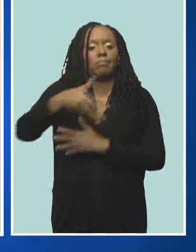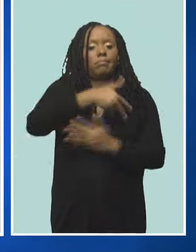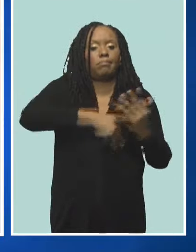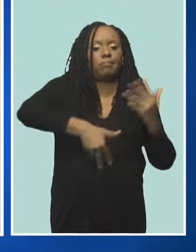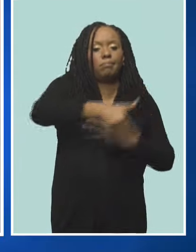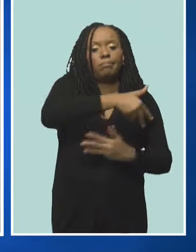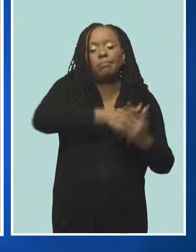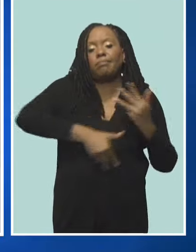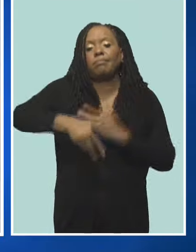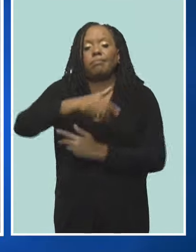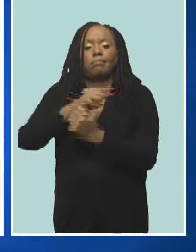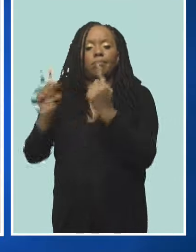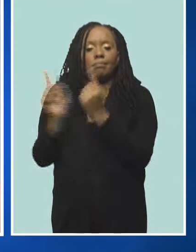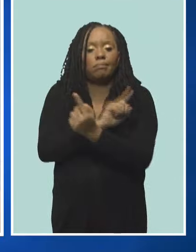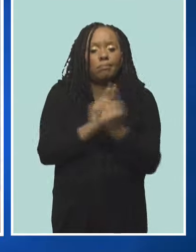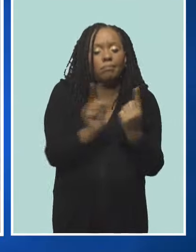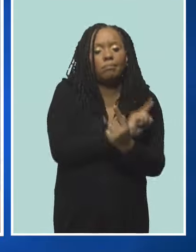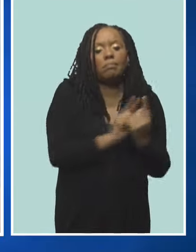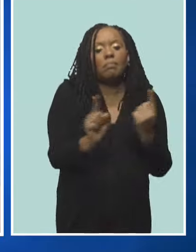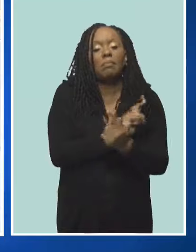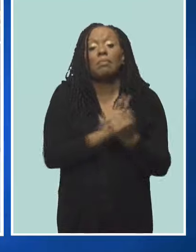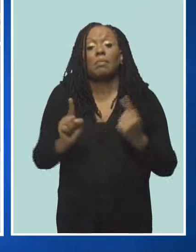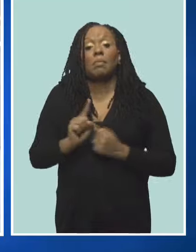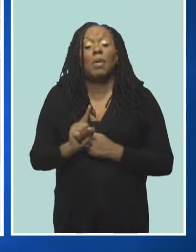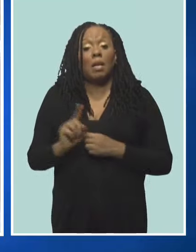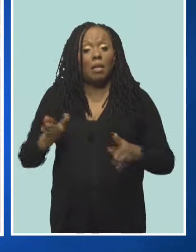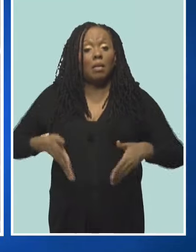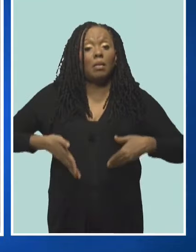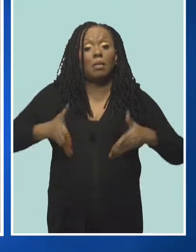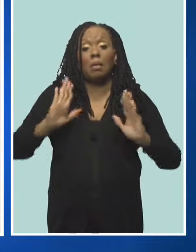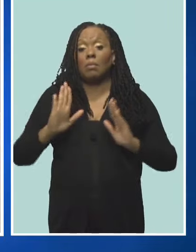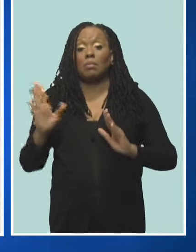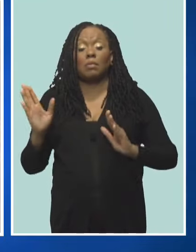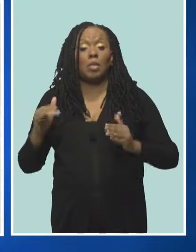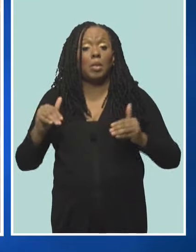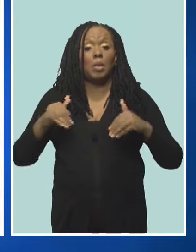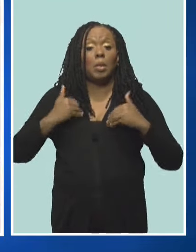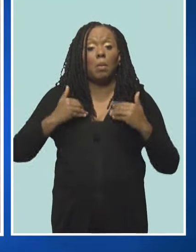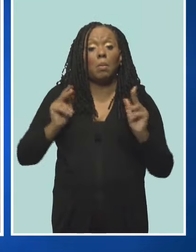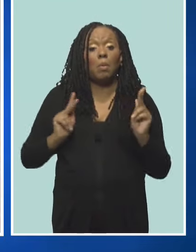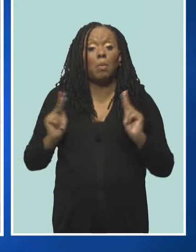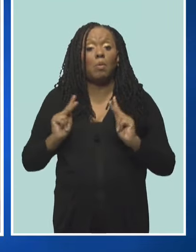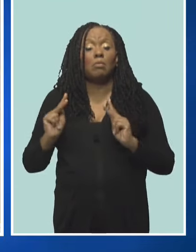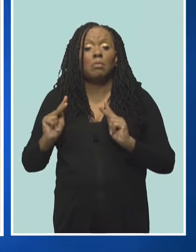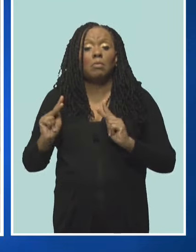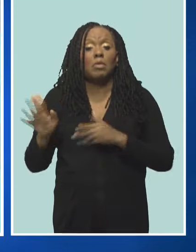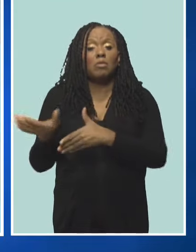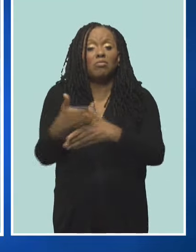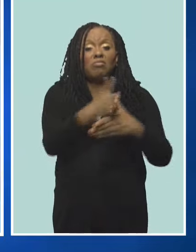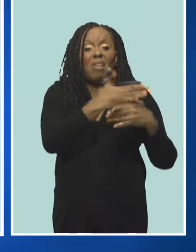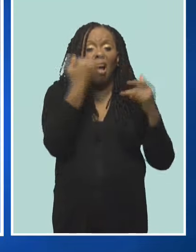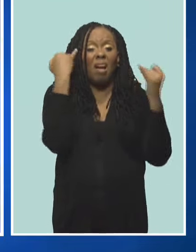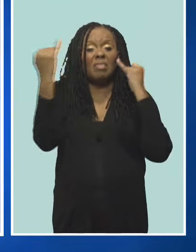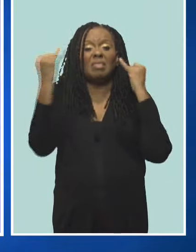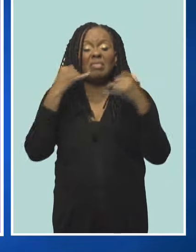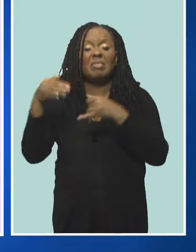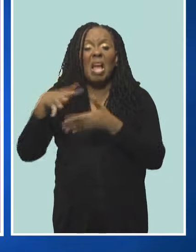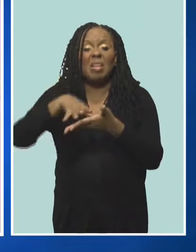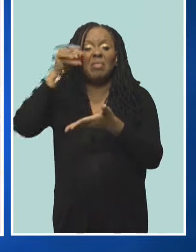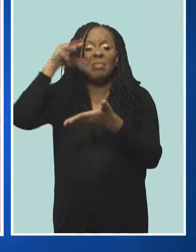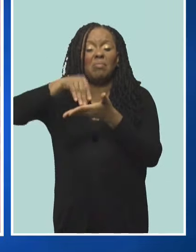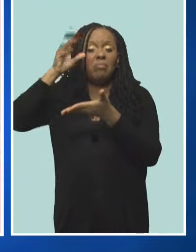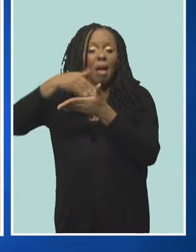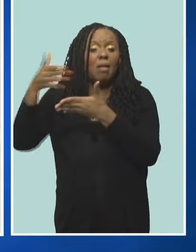manager of YES Ryan Mosley says allows them to share ideas and learn from one another. He says the interaction is important.